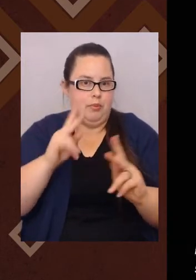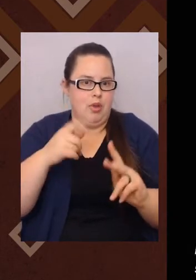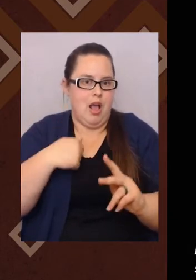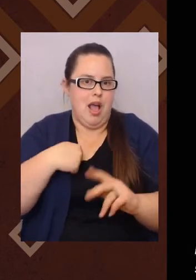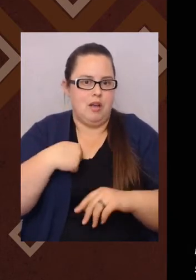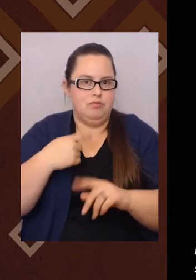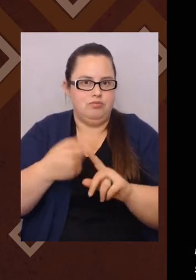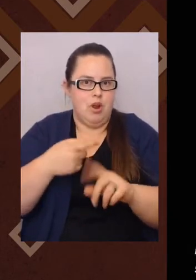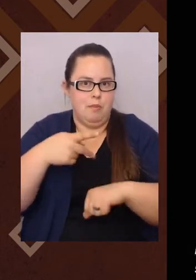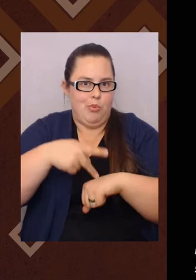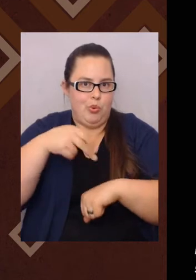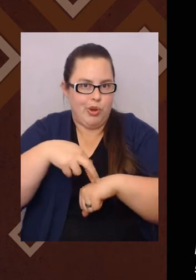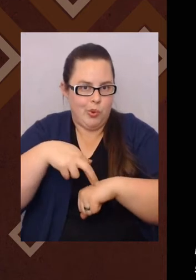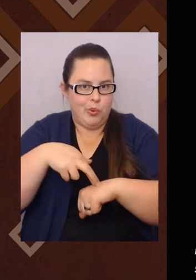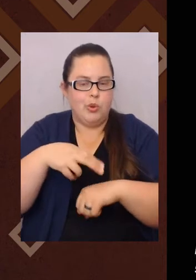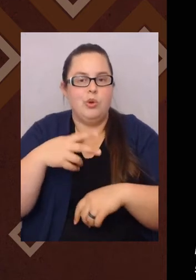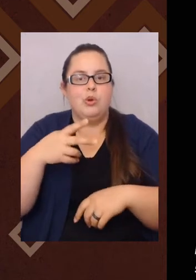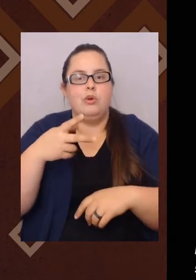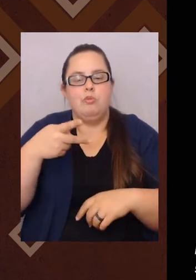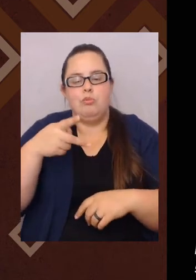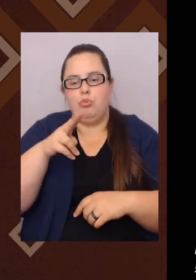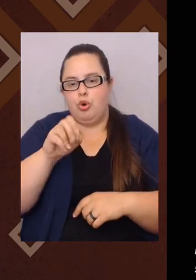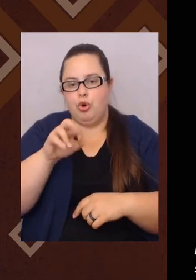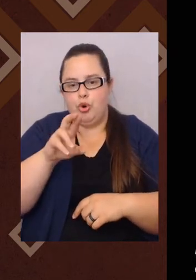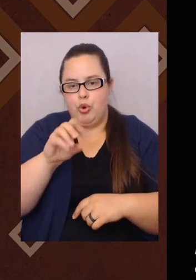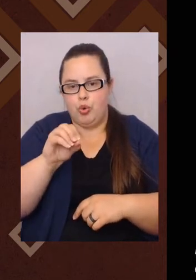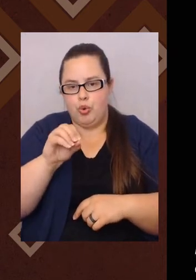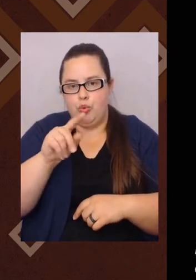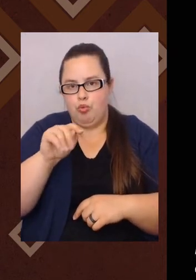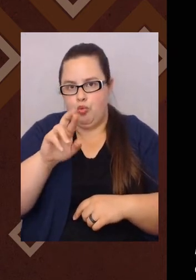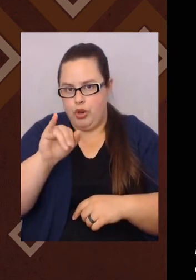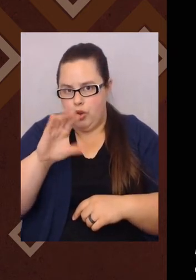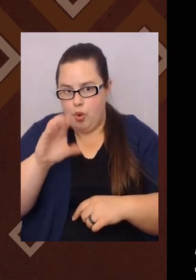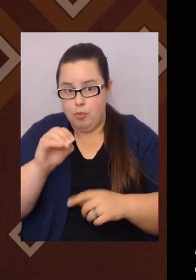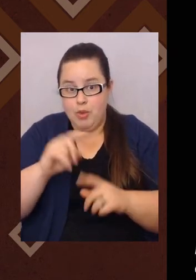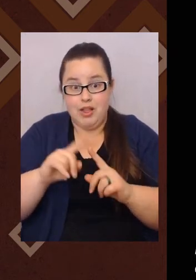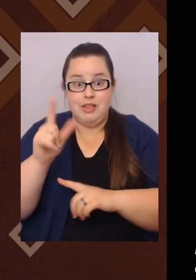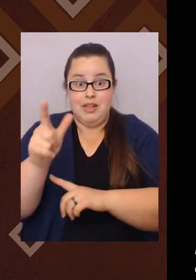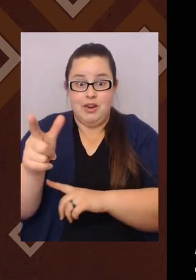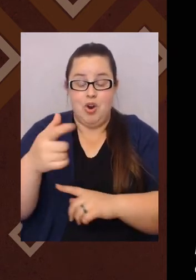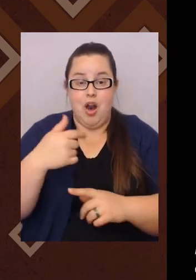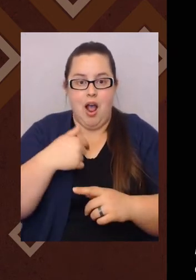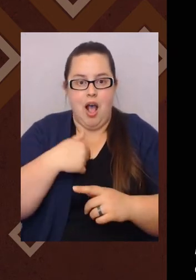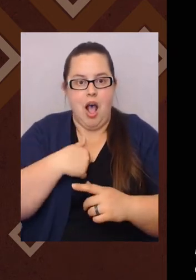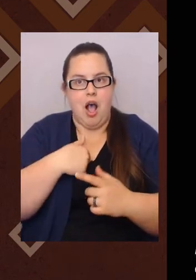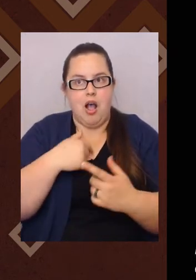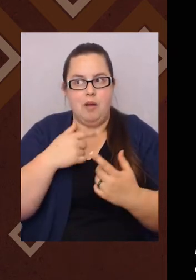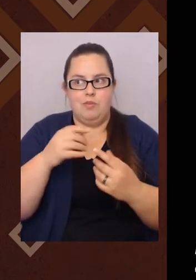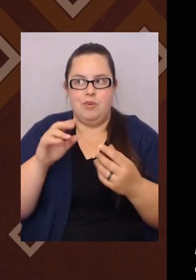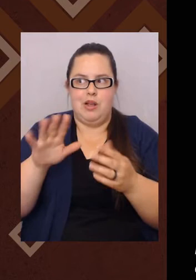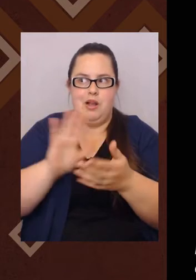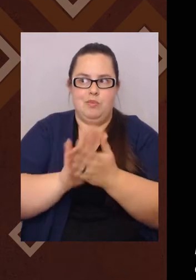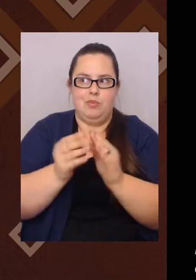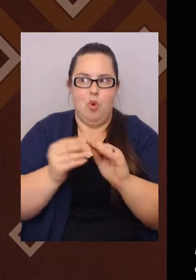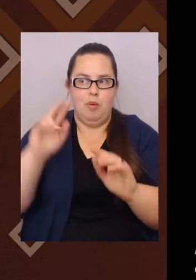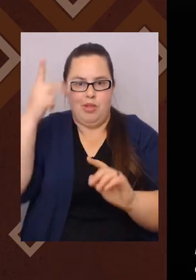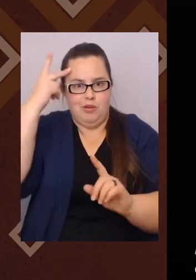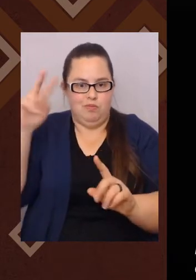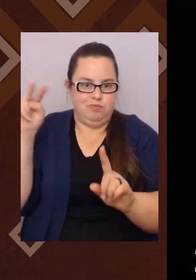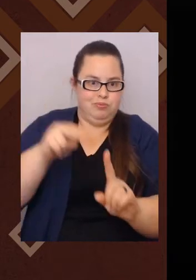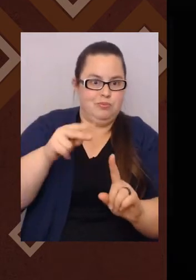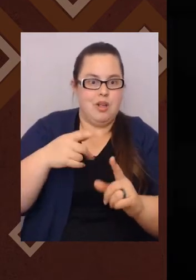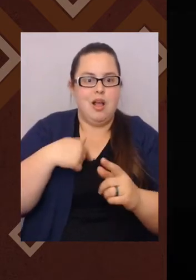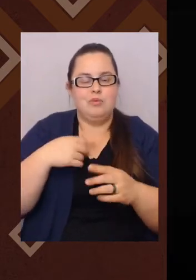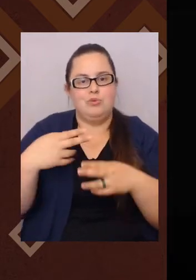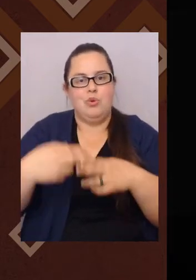people assume right away, I mean, that I'm African American. That I'm black. You know what mean? It's, you know, just one of those things. may be the deep voice. It may be the color of